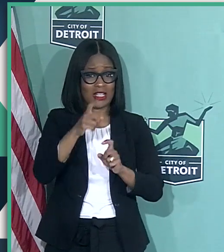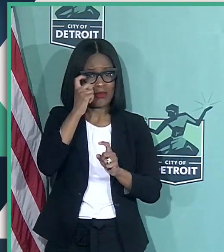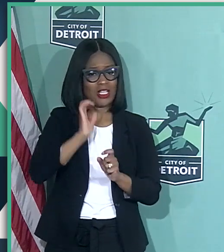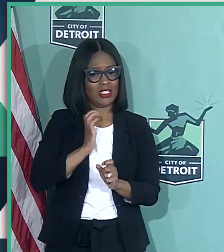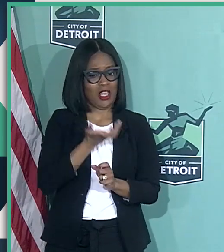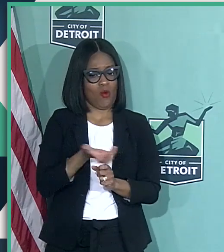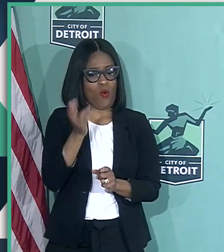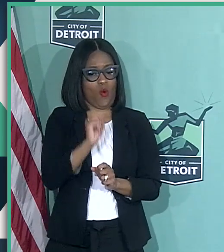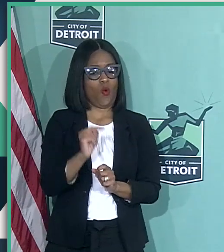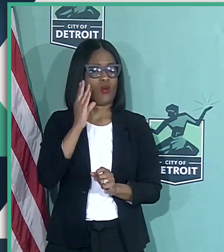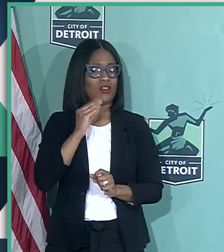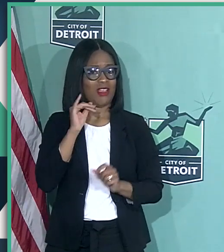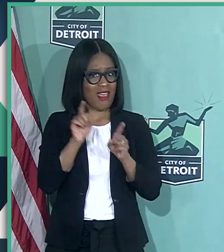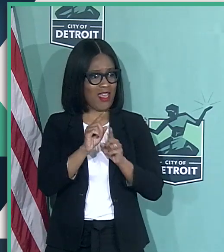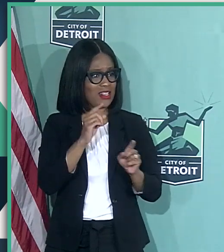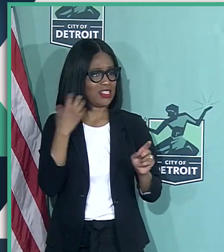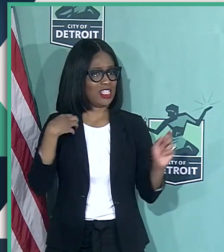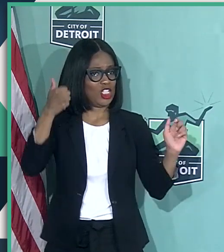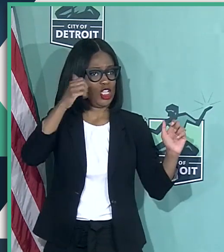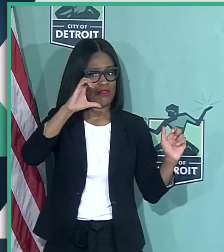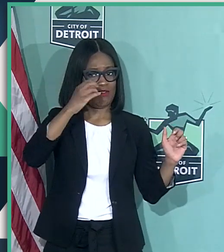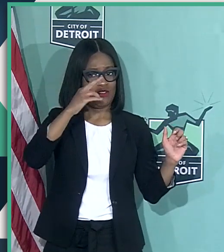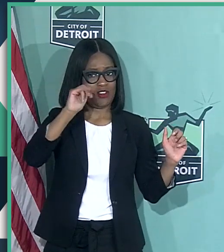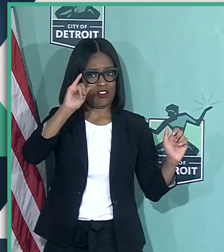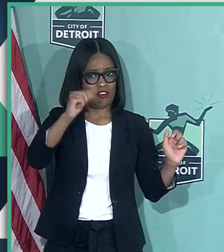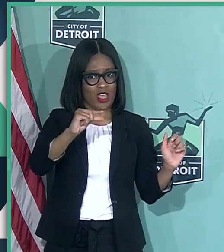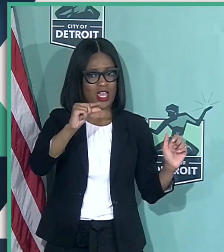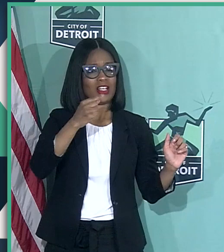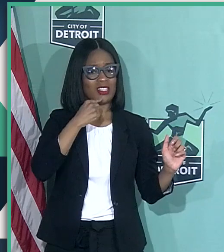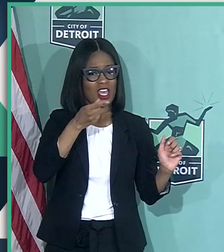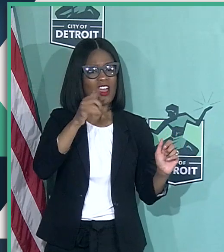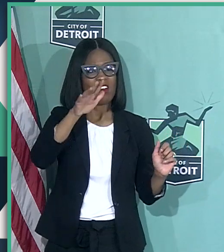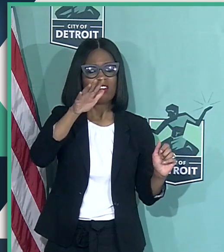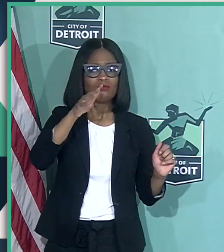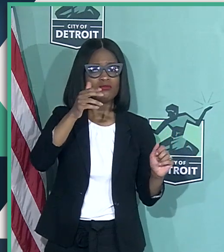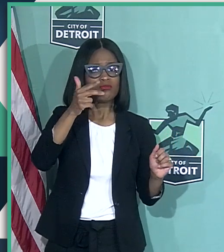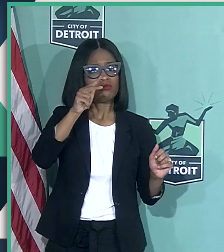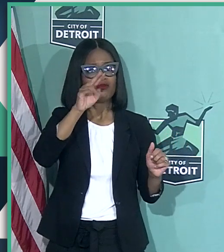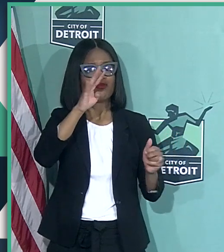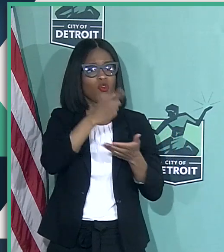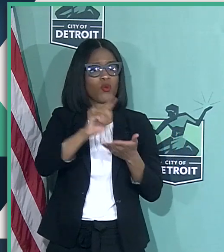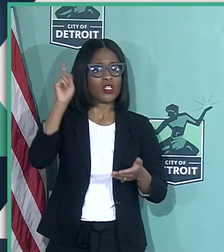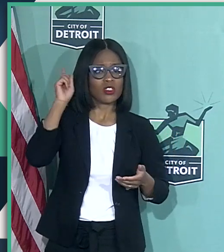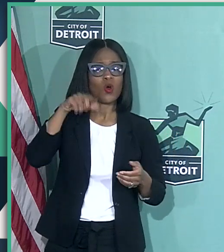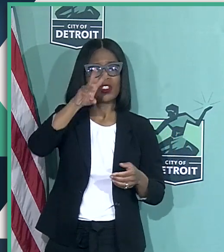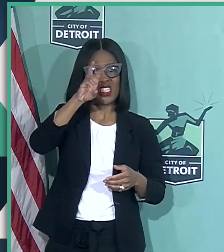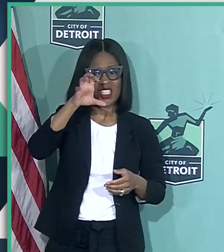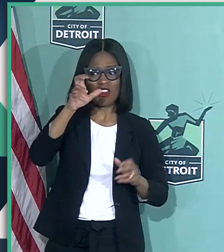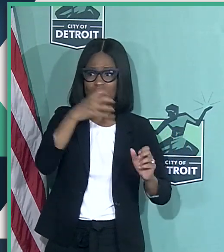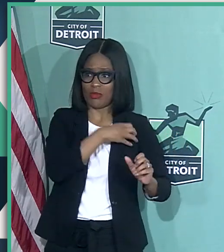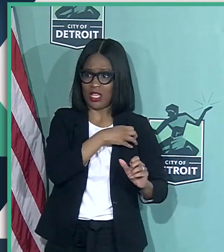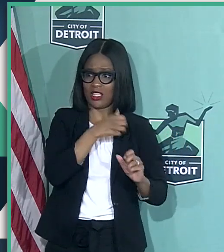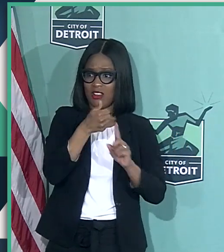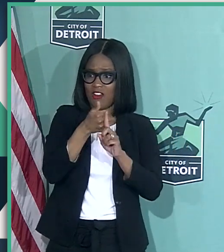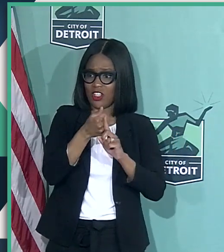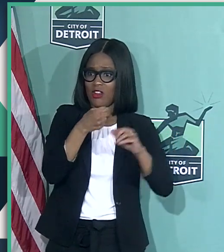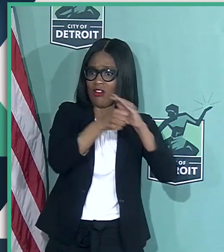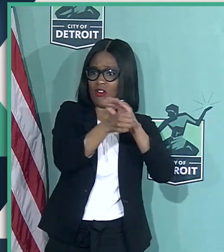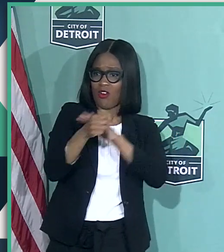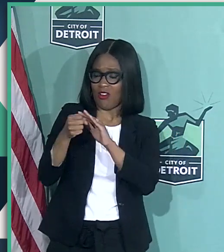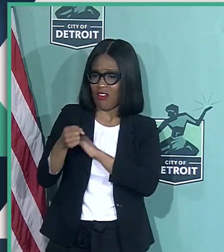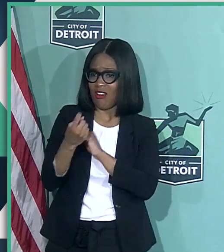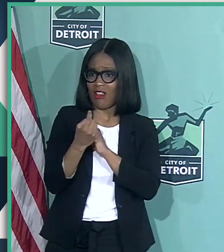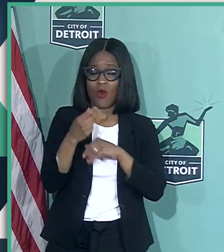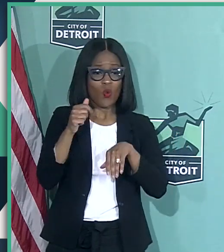As Chief Craig said, four or five weeks ago, we had 600 officers quarantined at the Detroit Police Department. We started